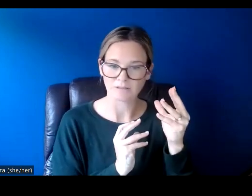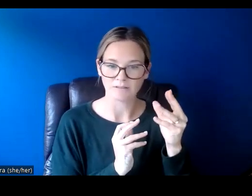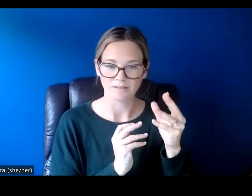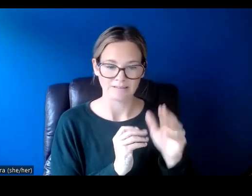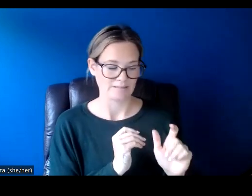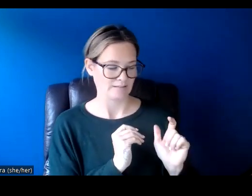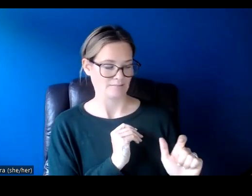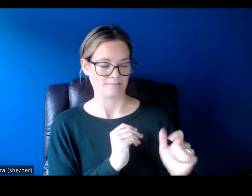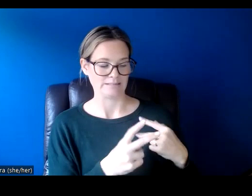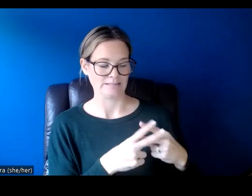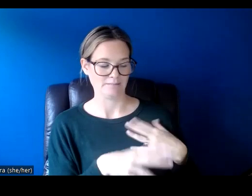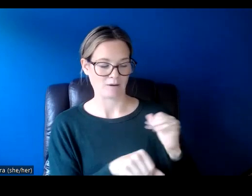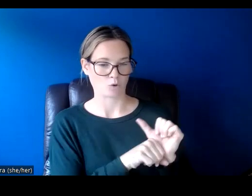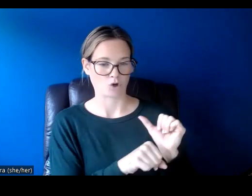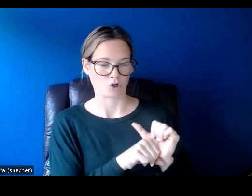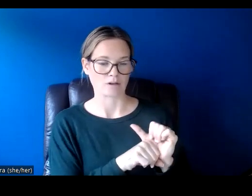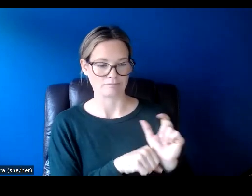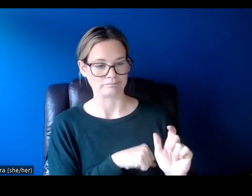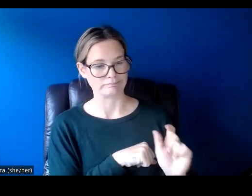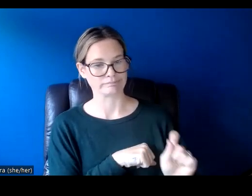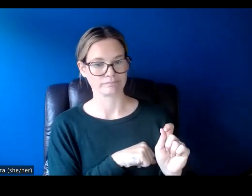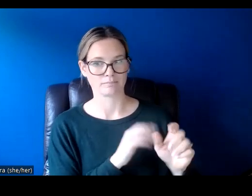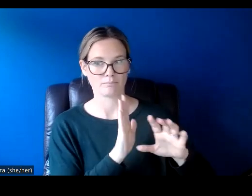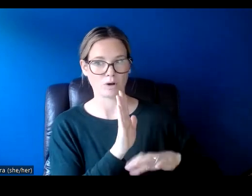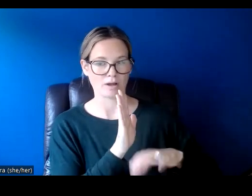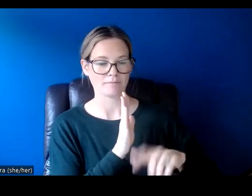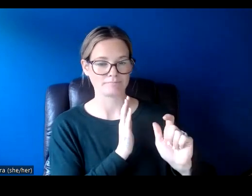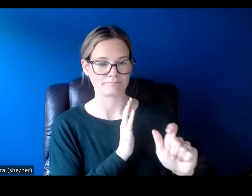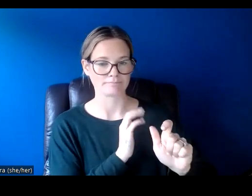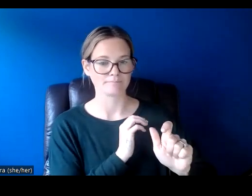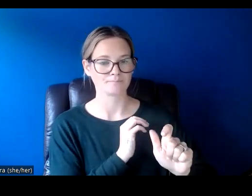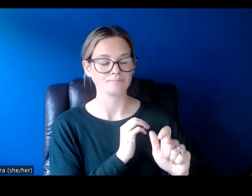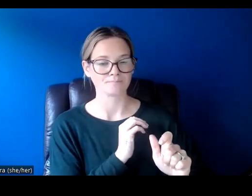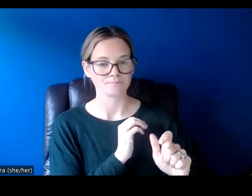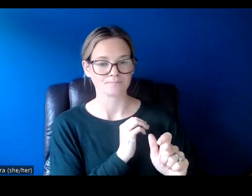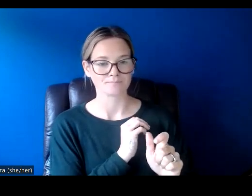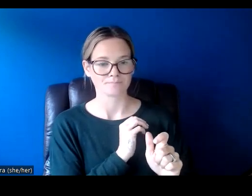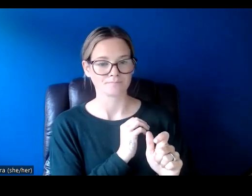you can always click a save my work button at the bottom of whichever form you're filling out.